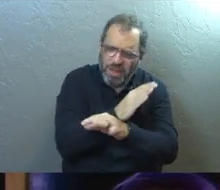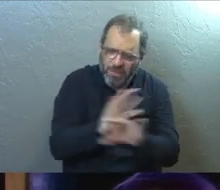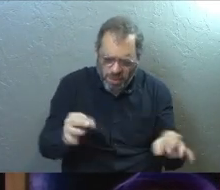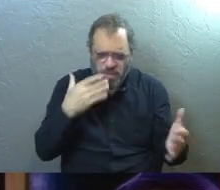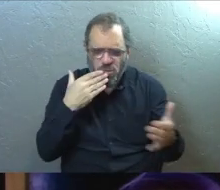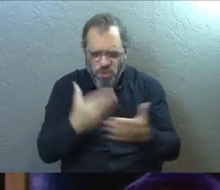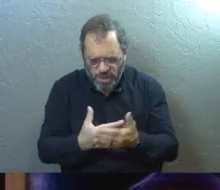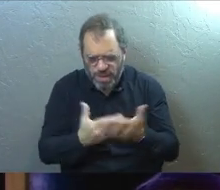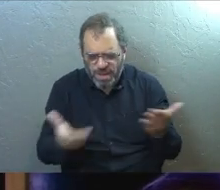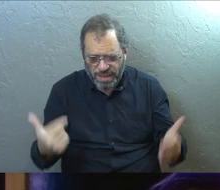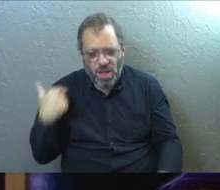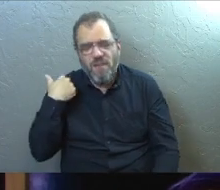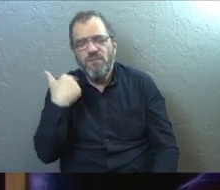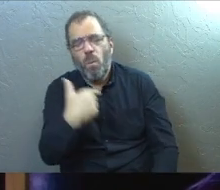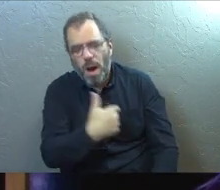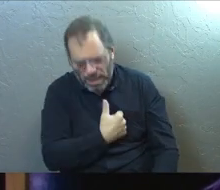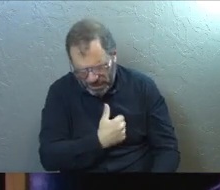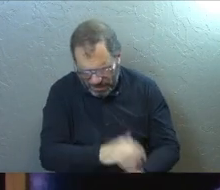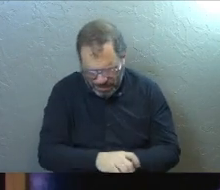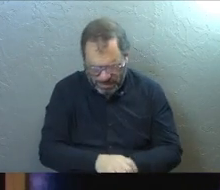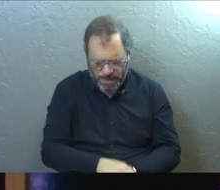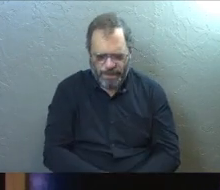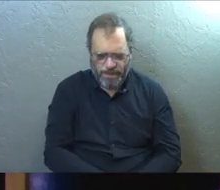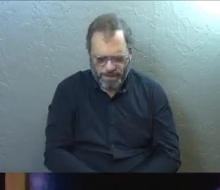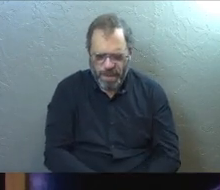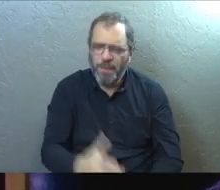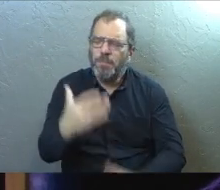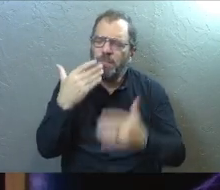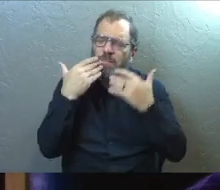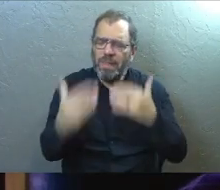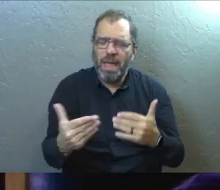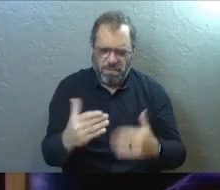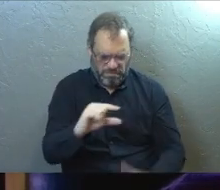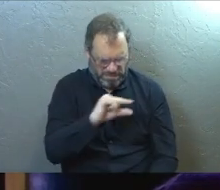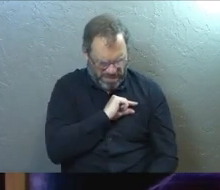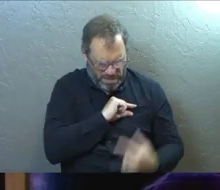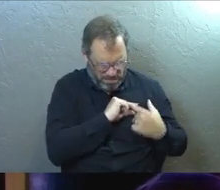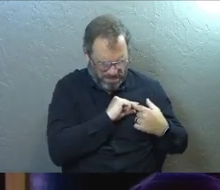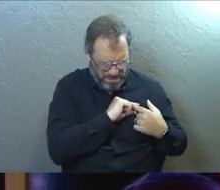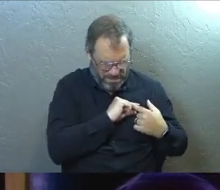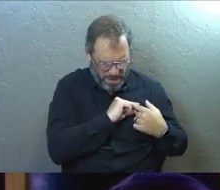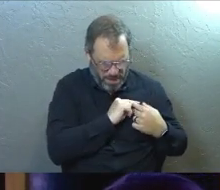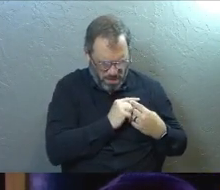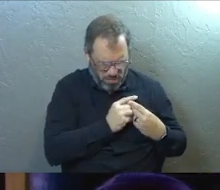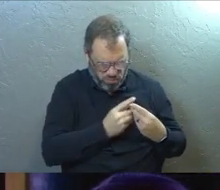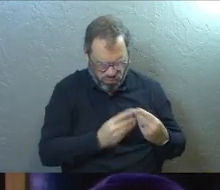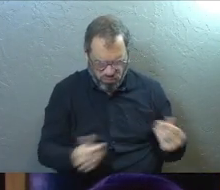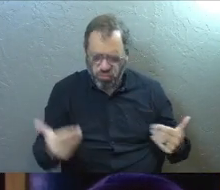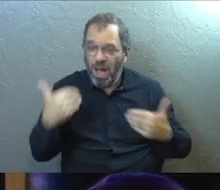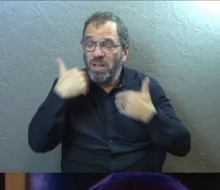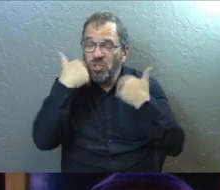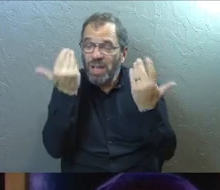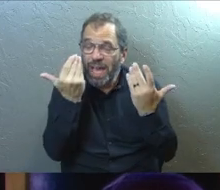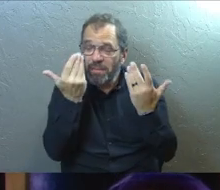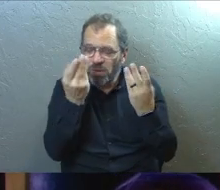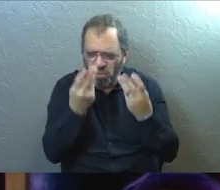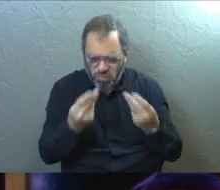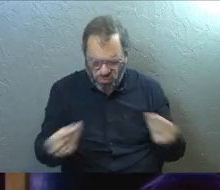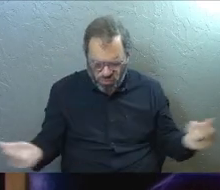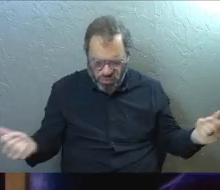and good things for us. God, thank you that our guilt and our shame is broken at the cross